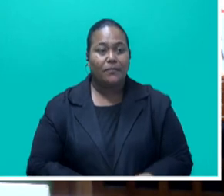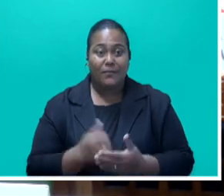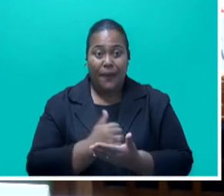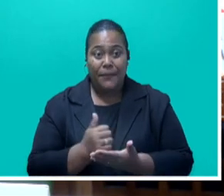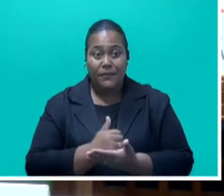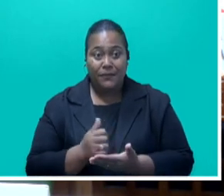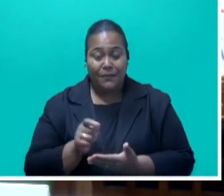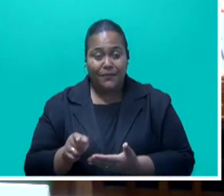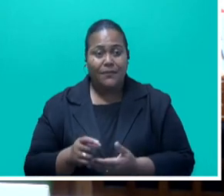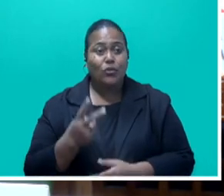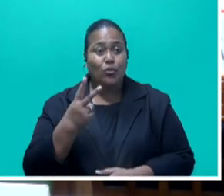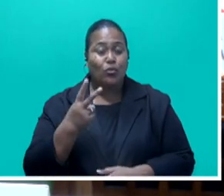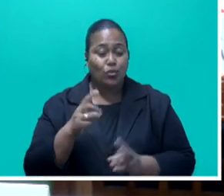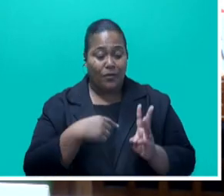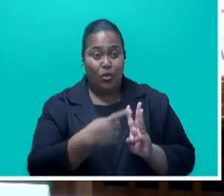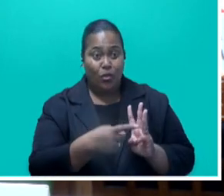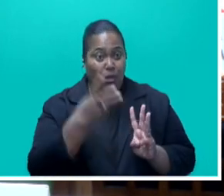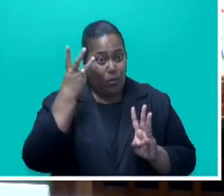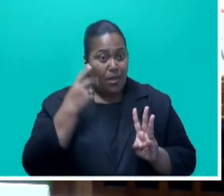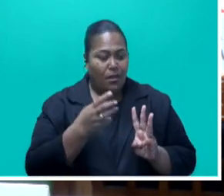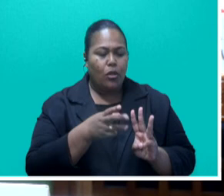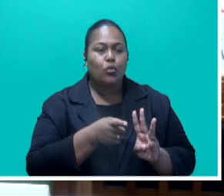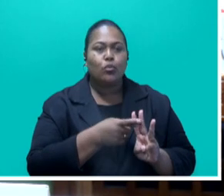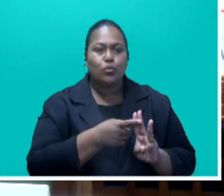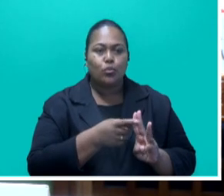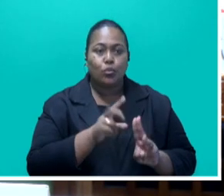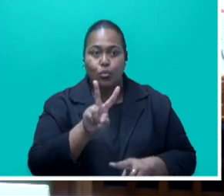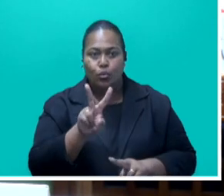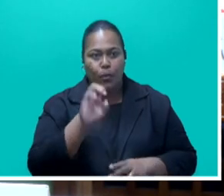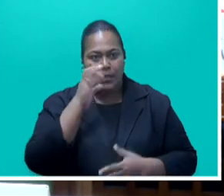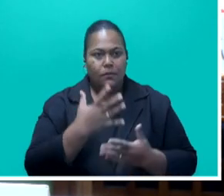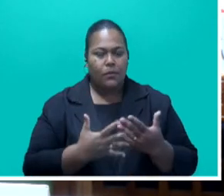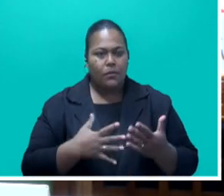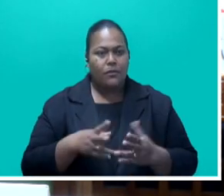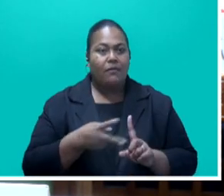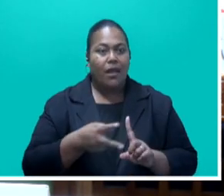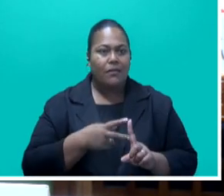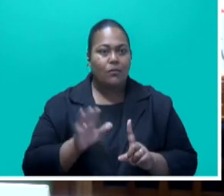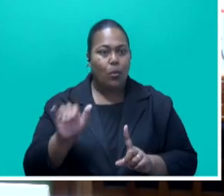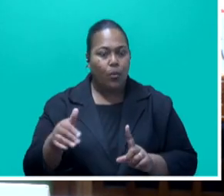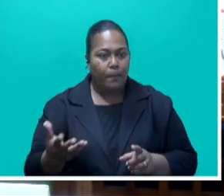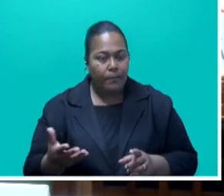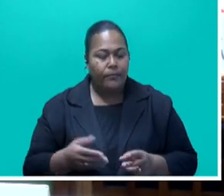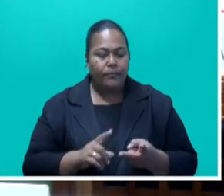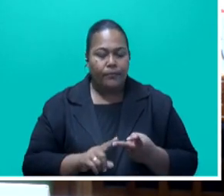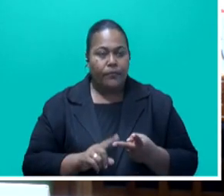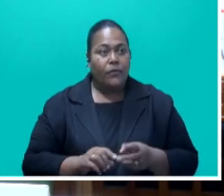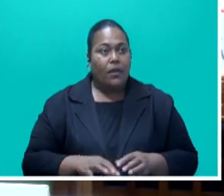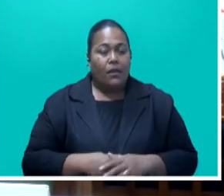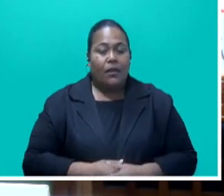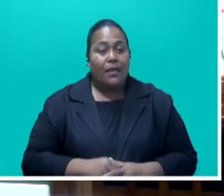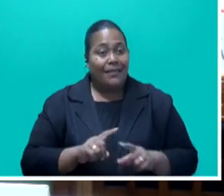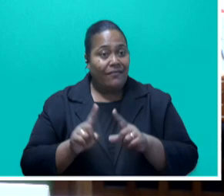apart from the two out of three women that face some sort of intimate partner violence, the forms of